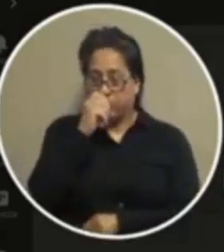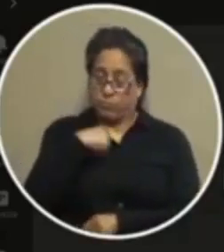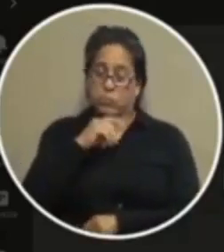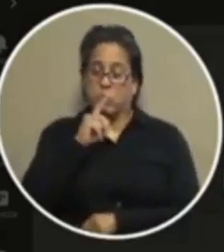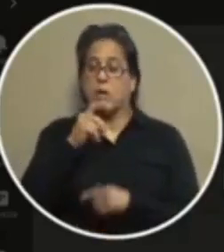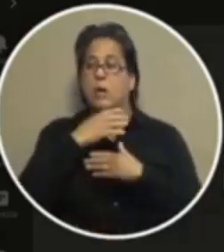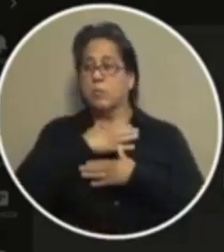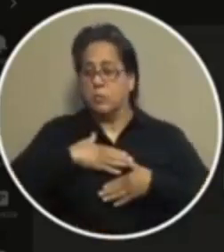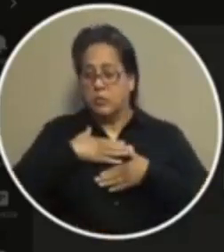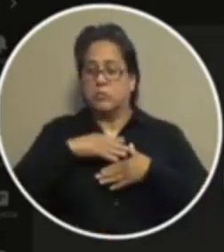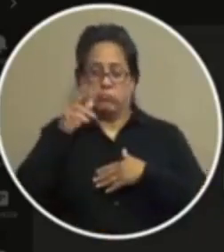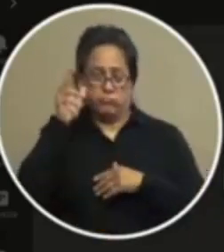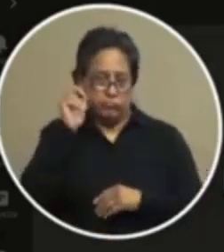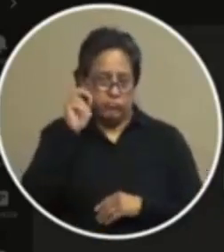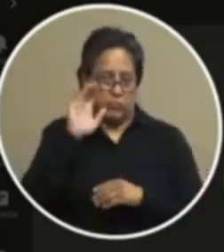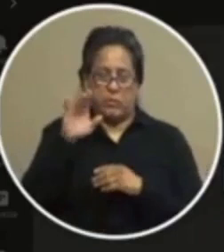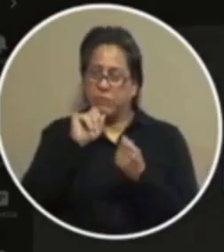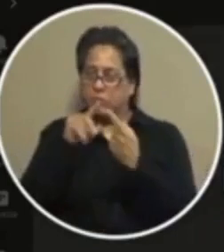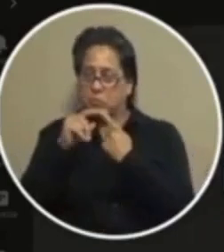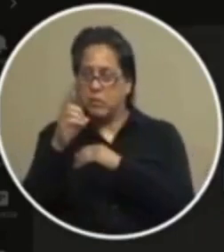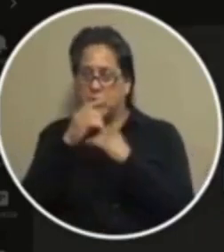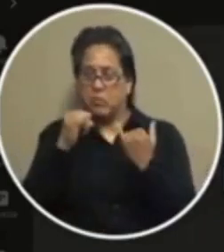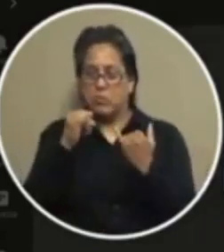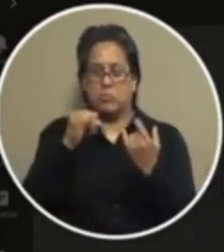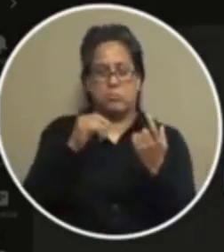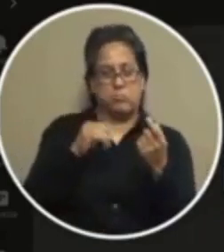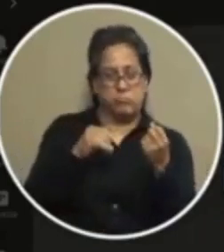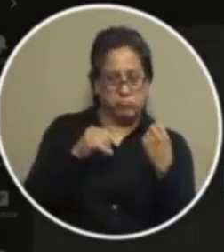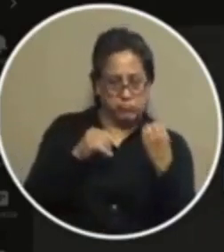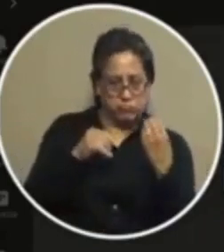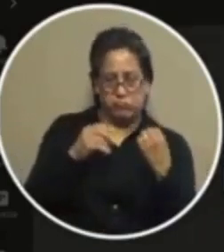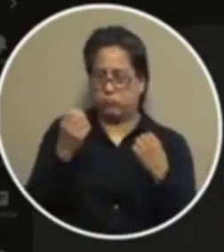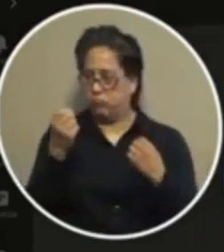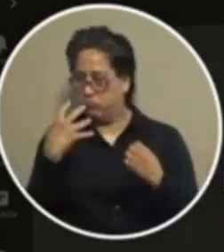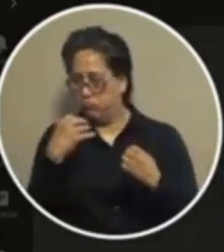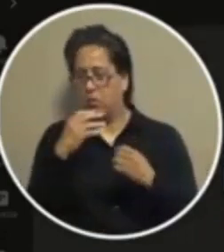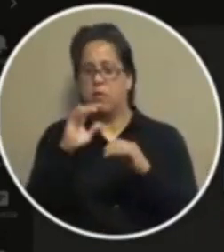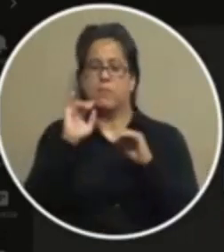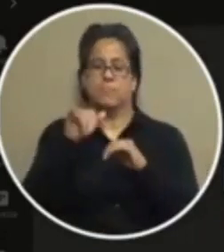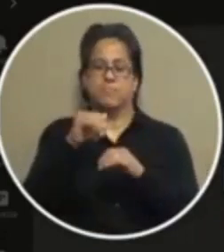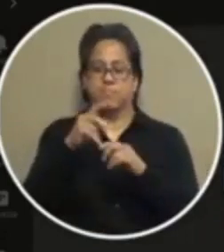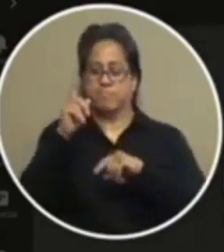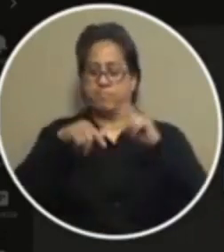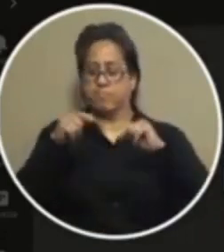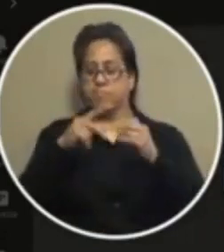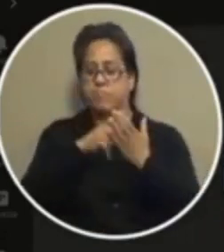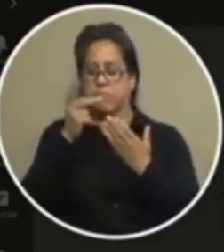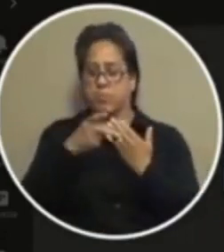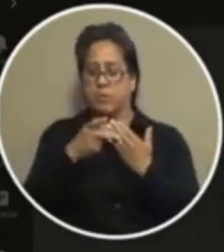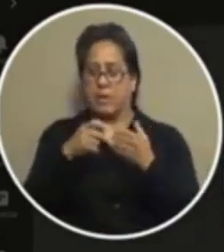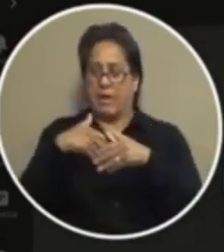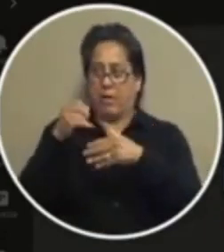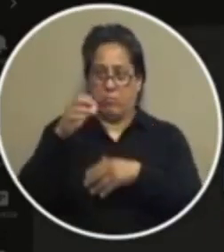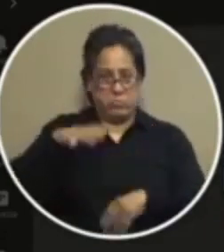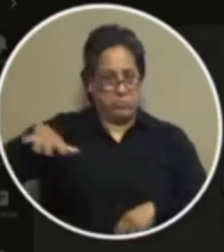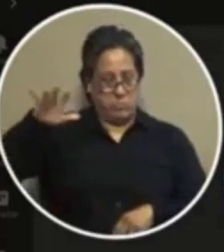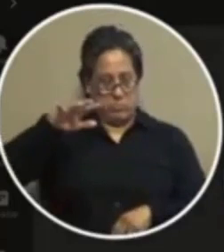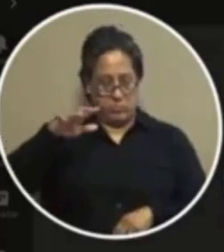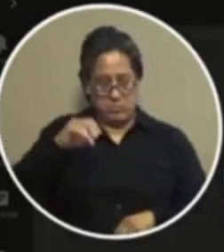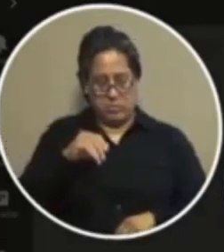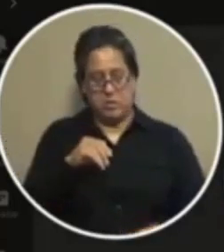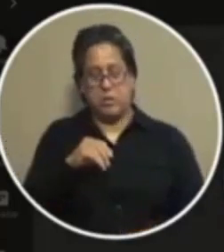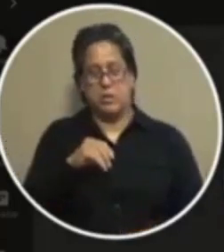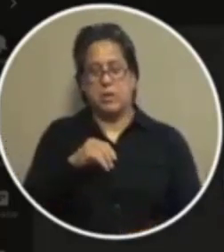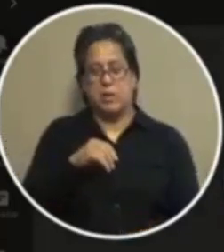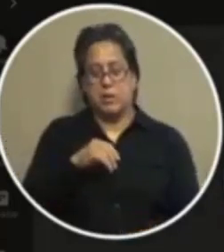appreciate hearing their input today about the various programs that are out there that are available um i